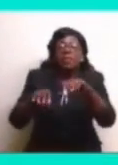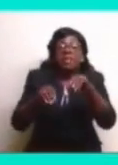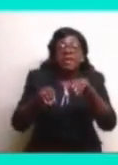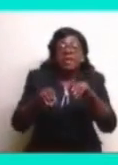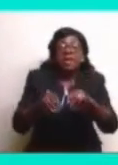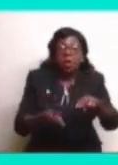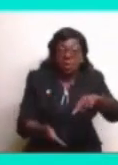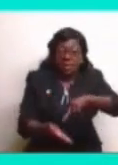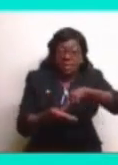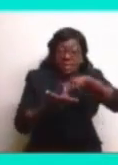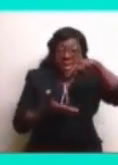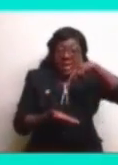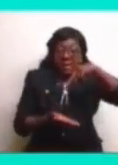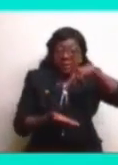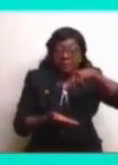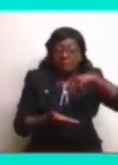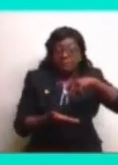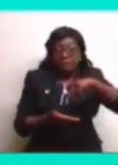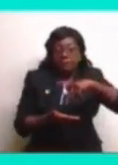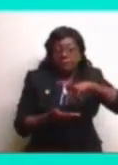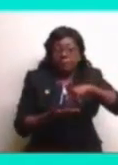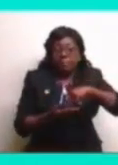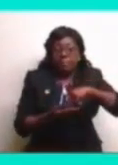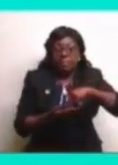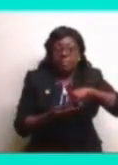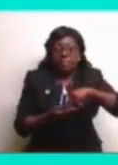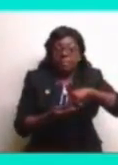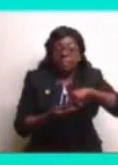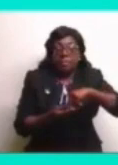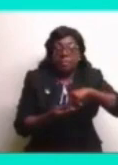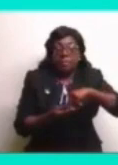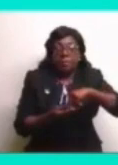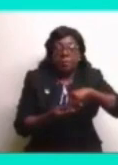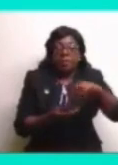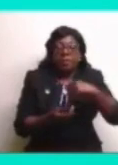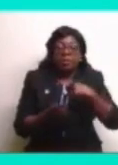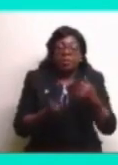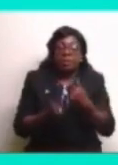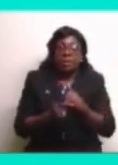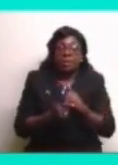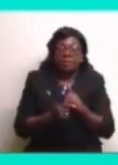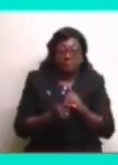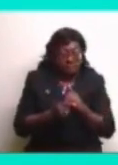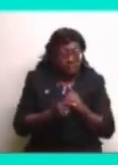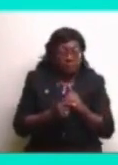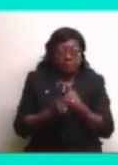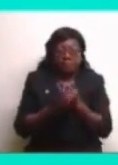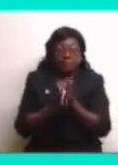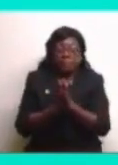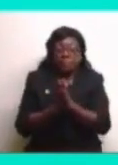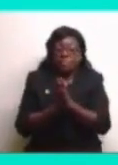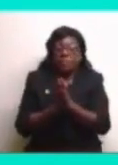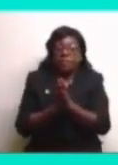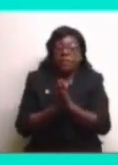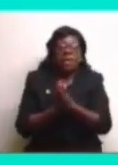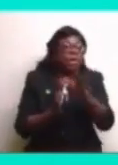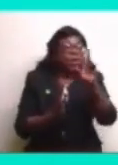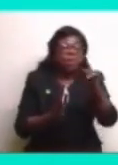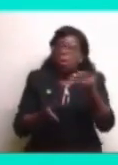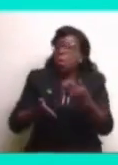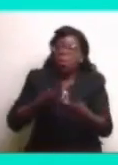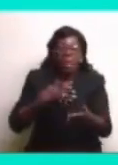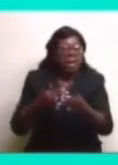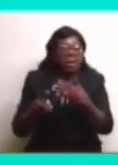where you take your stand. And to me, that's right. No matter